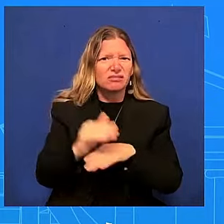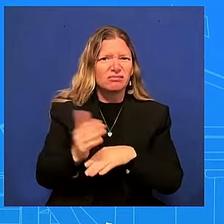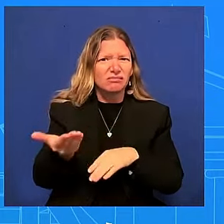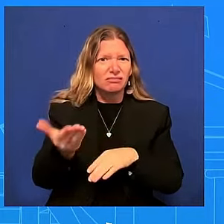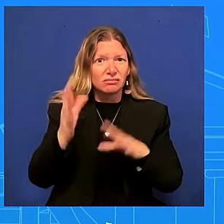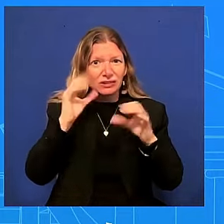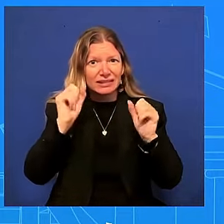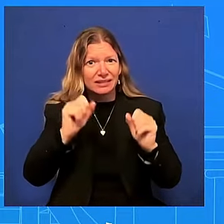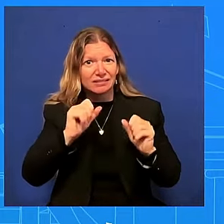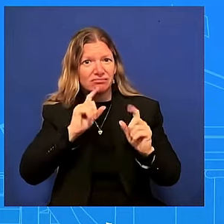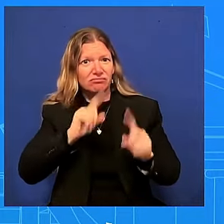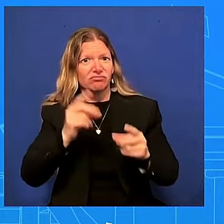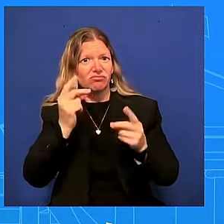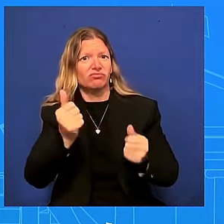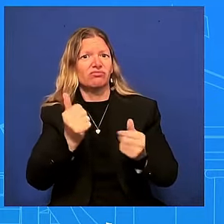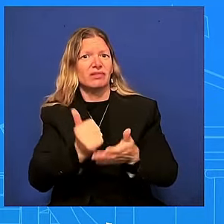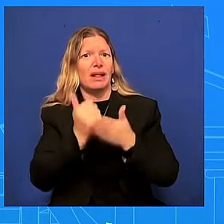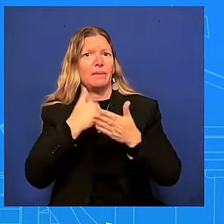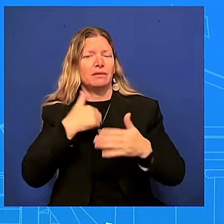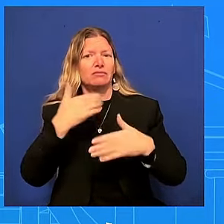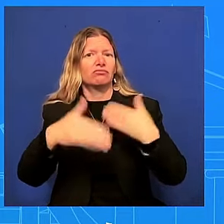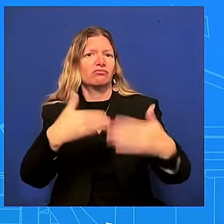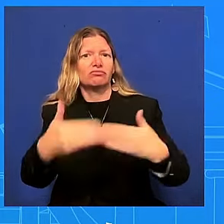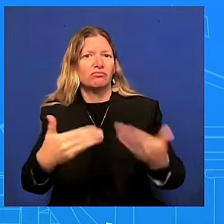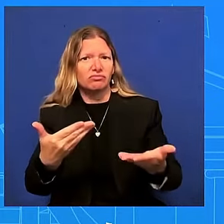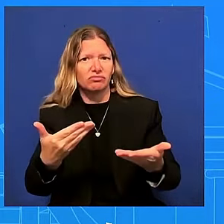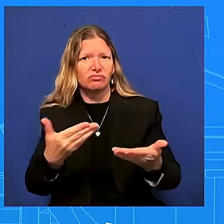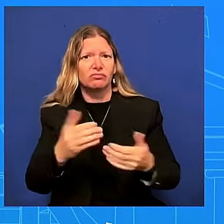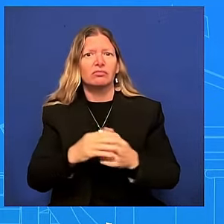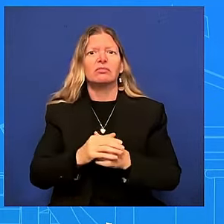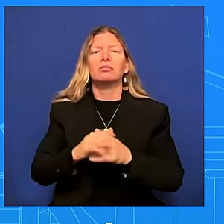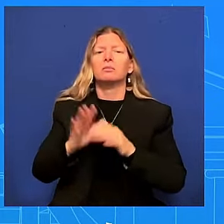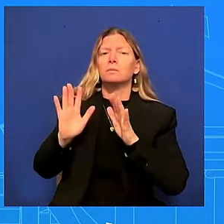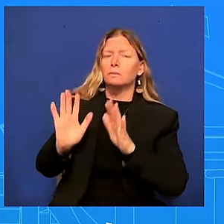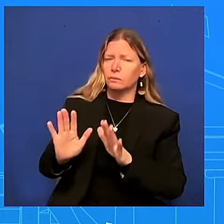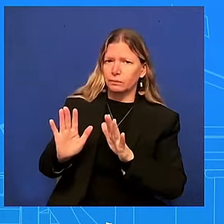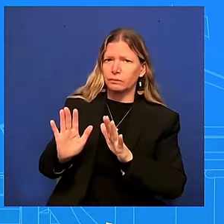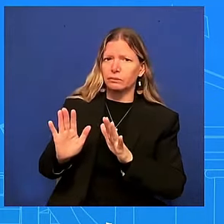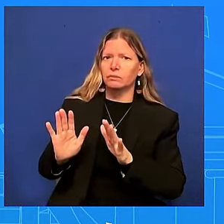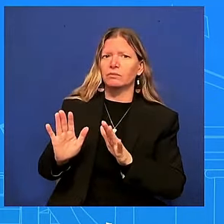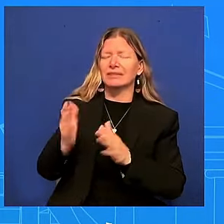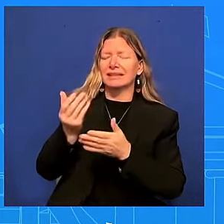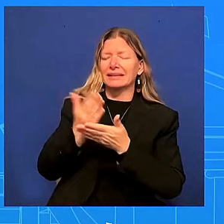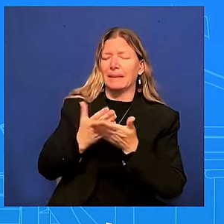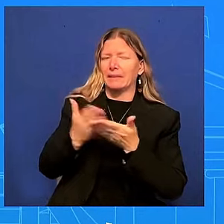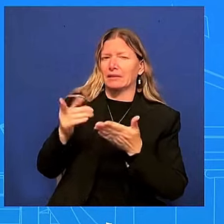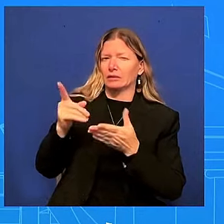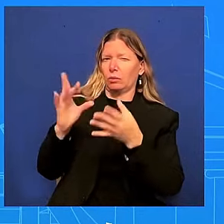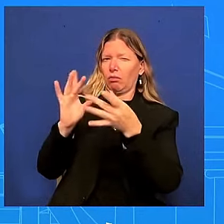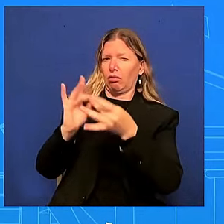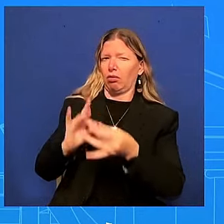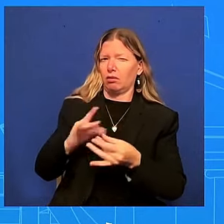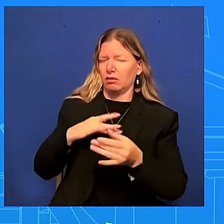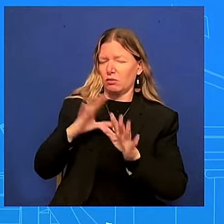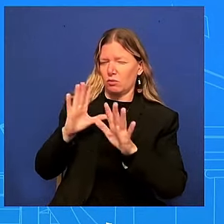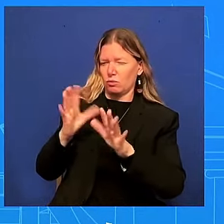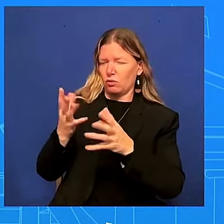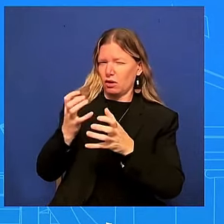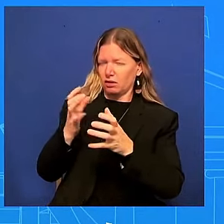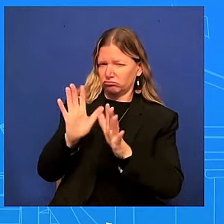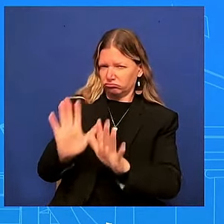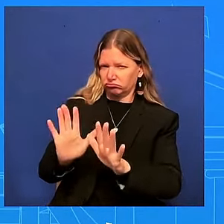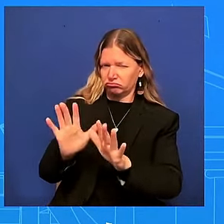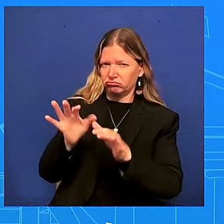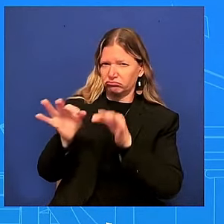say a couple of things there's a couple of things that you said that i do want to address um number one hours i don't know less than an hour after